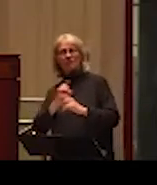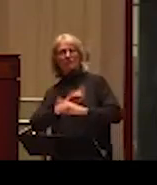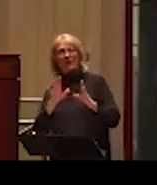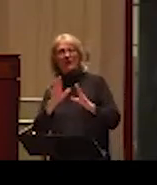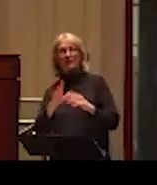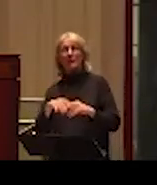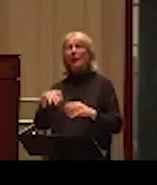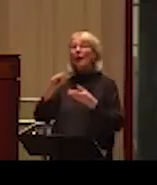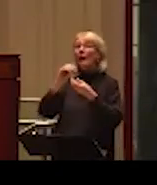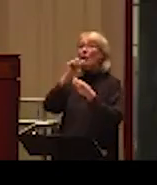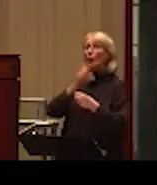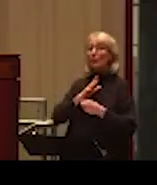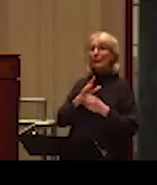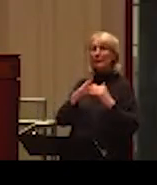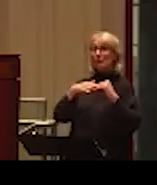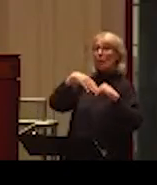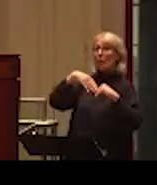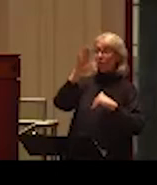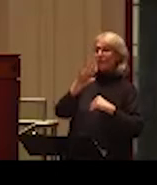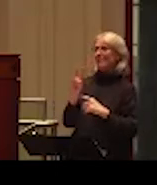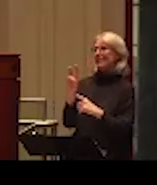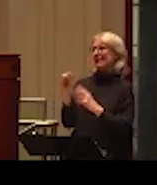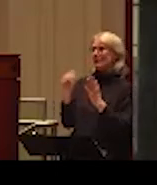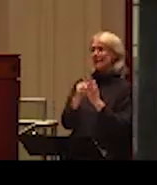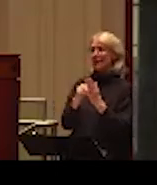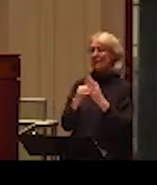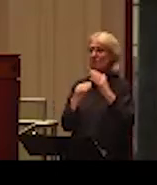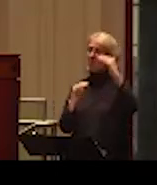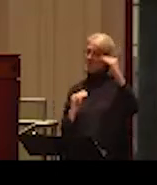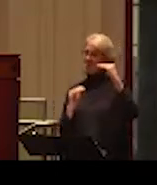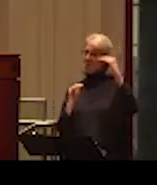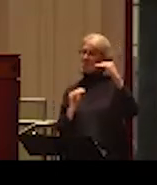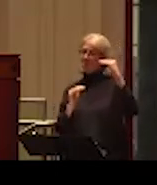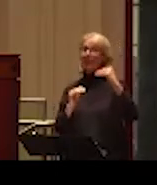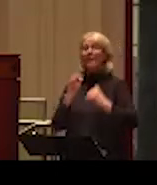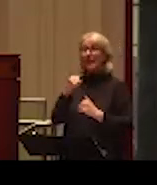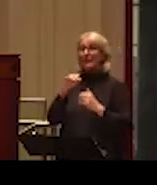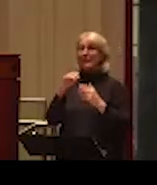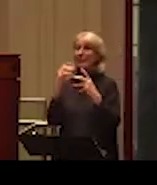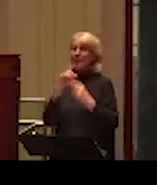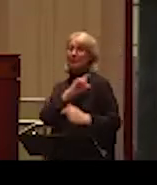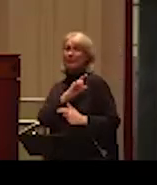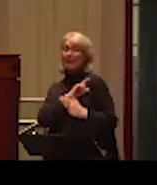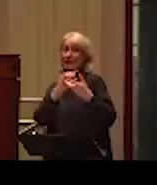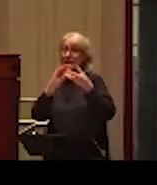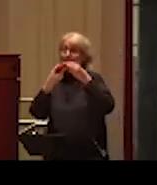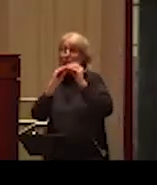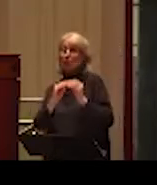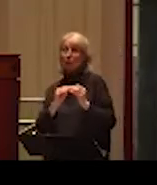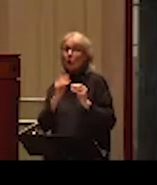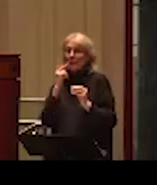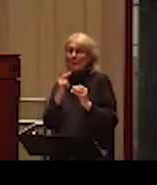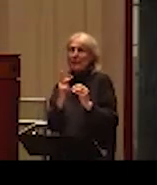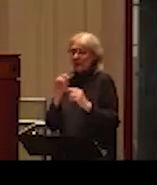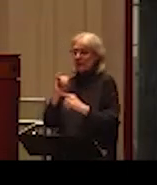higher. It's over 70,000. Again, even looking at the police data, we see that there are clearly male victims of intimate partner